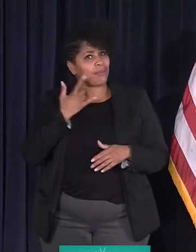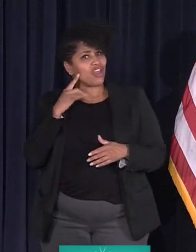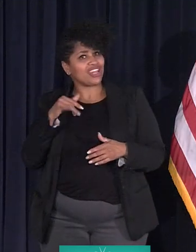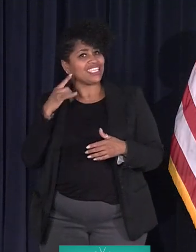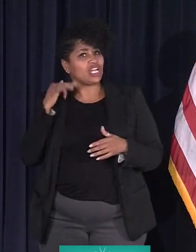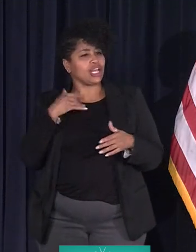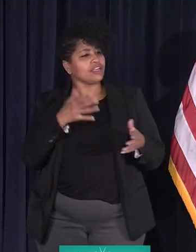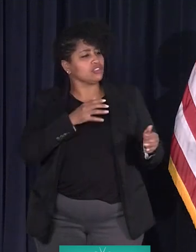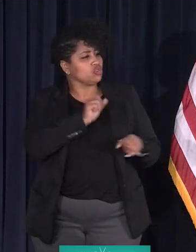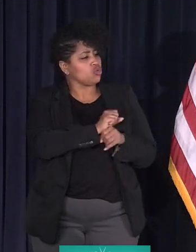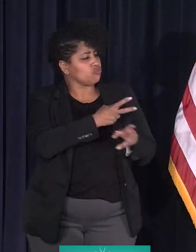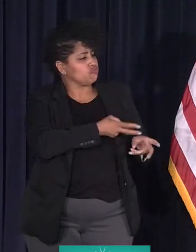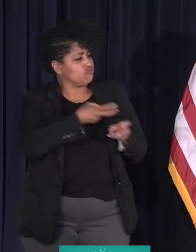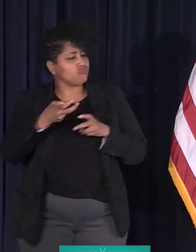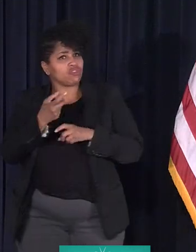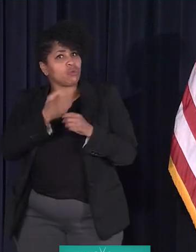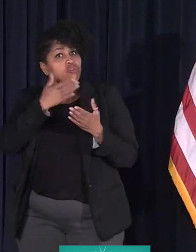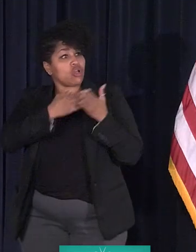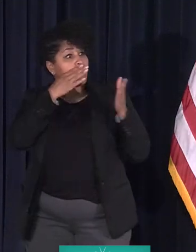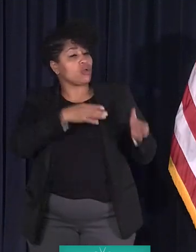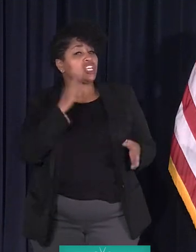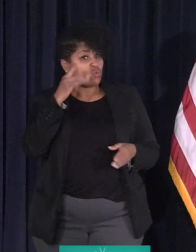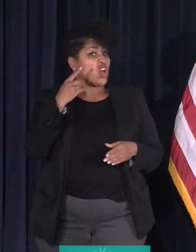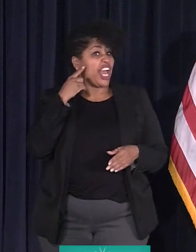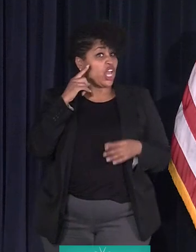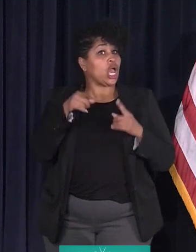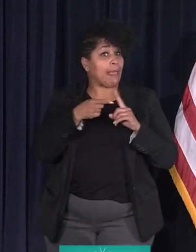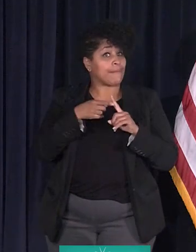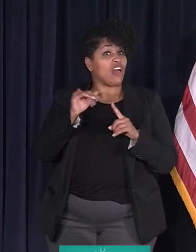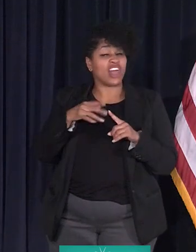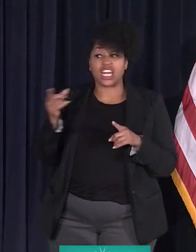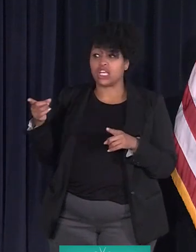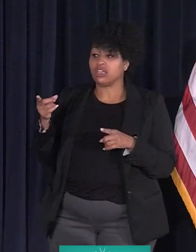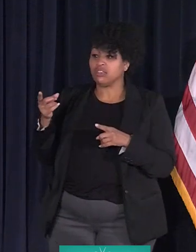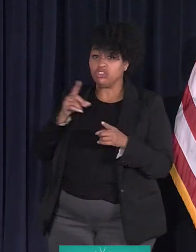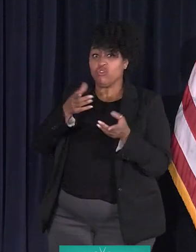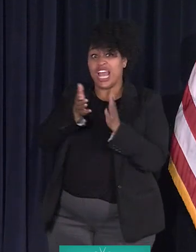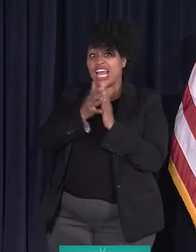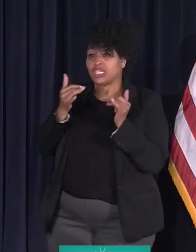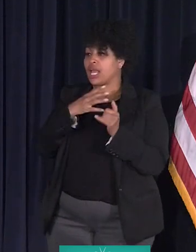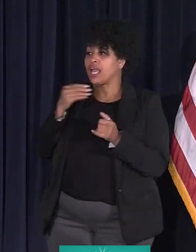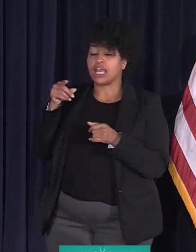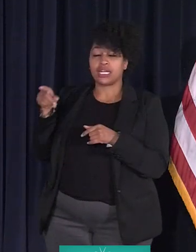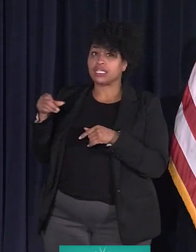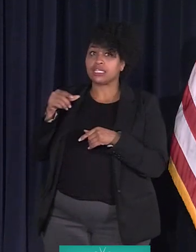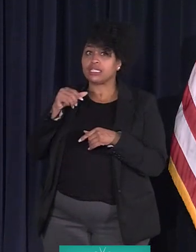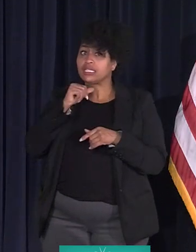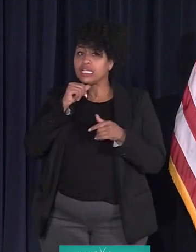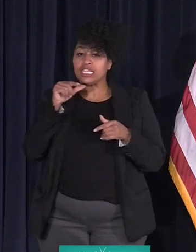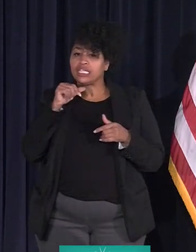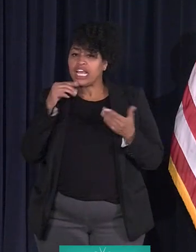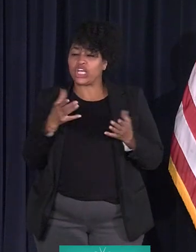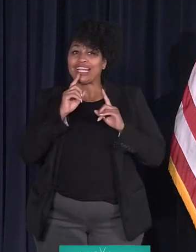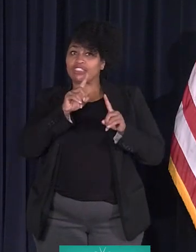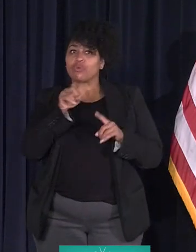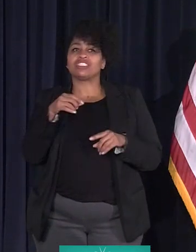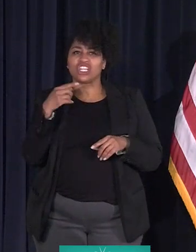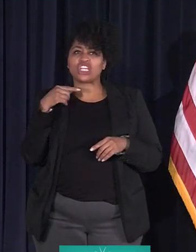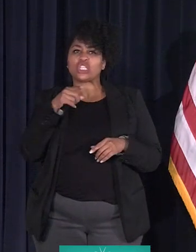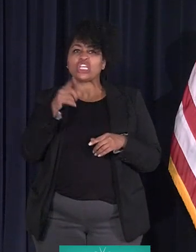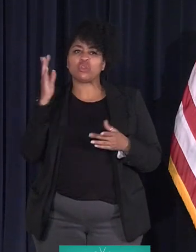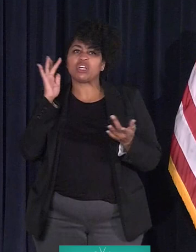So, but he's going to hear about the fact that you asked today, and he wasn't here to answer the question. I'm sure he'll get in touch with you shortly. But you're making